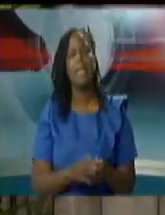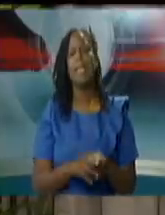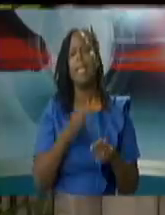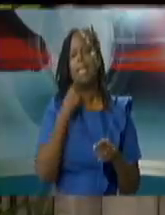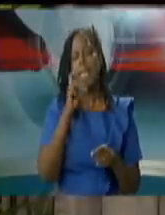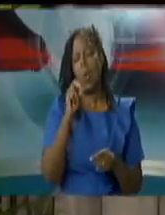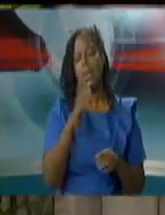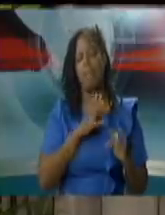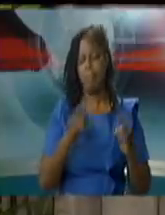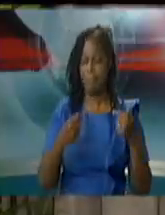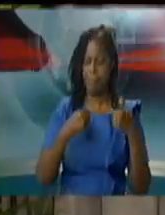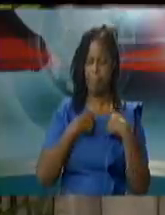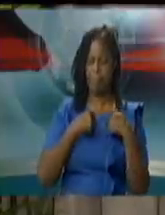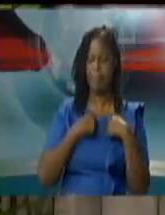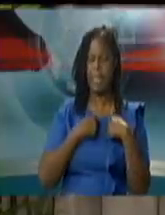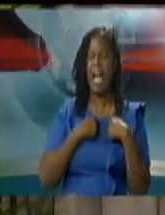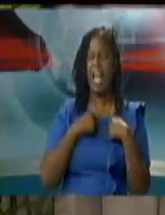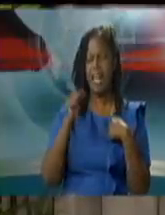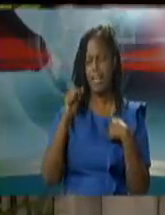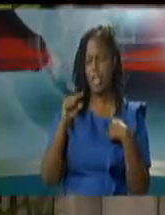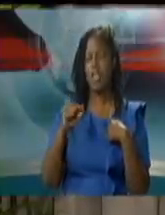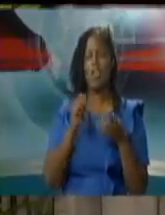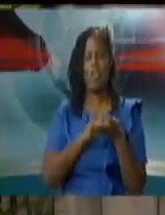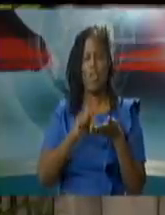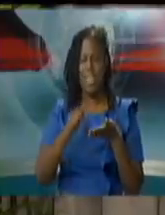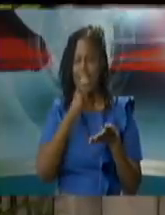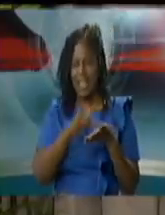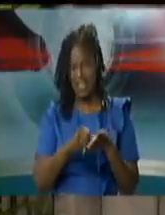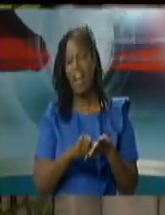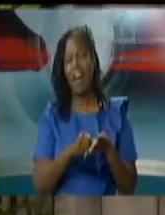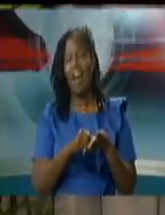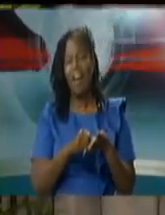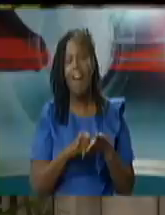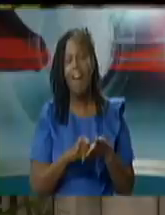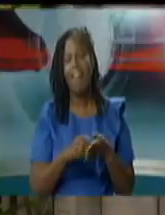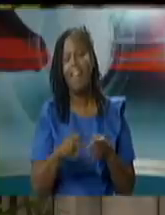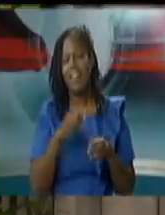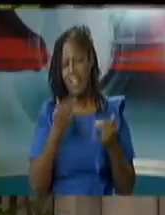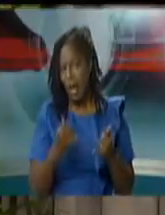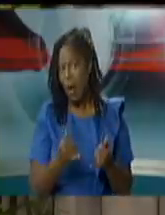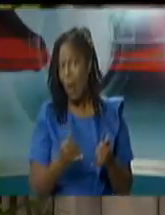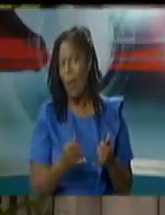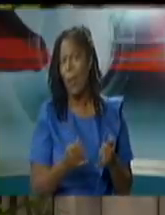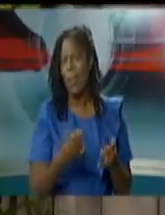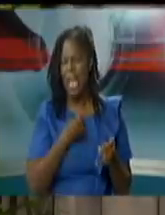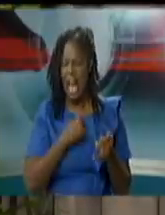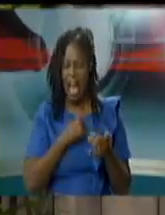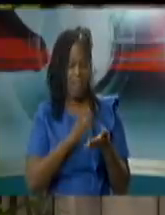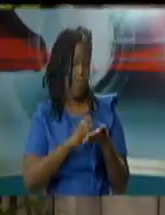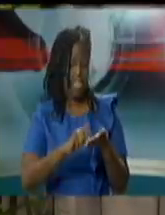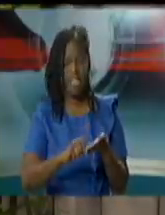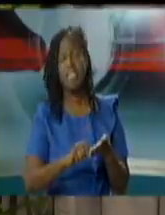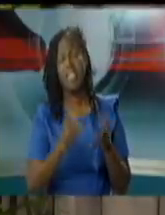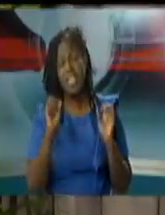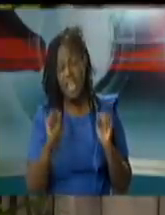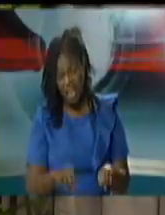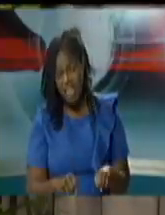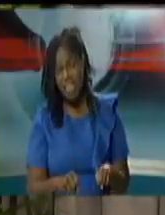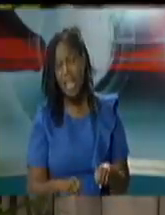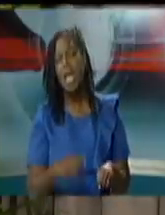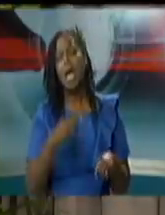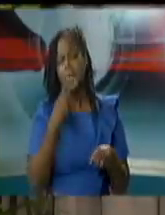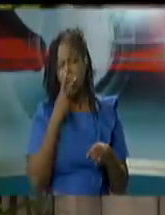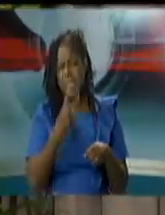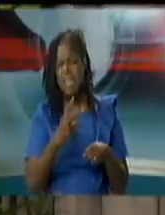off on letters particularly when we're going to go into court etc so that letter was squarely written by me and you'll notice in the first and last